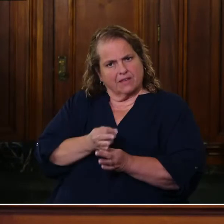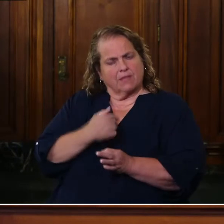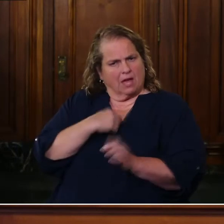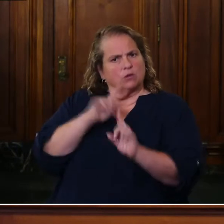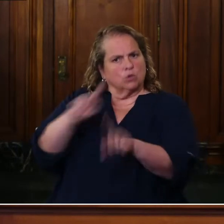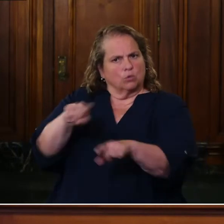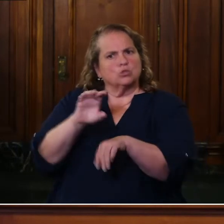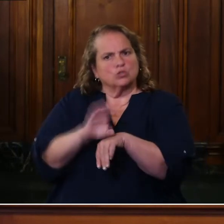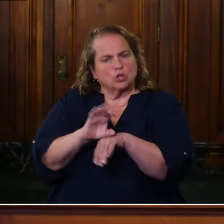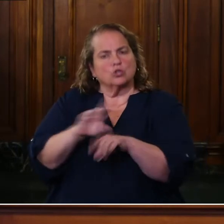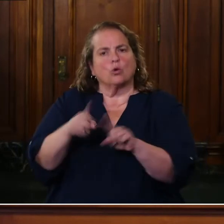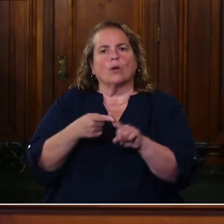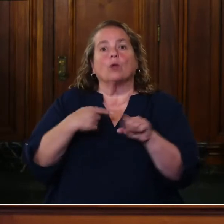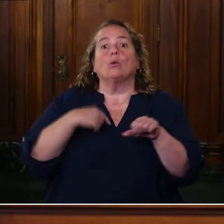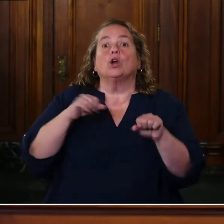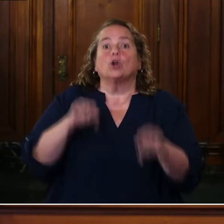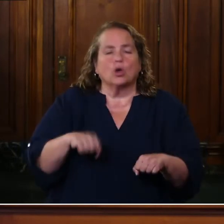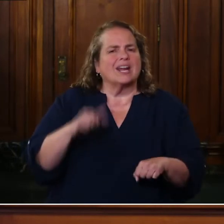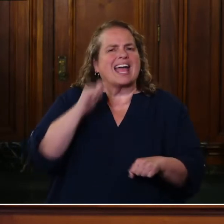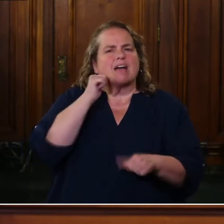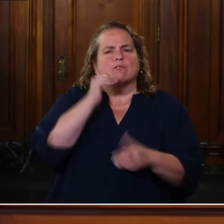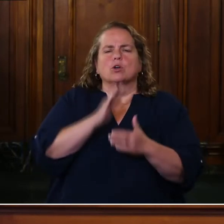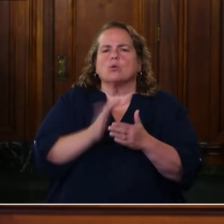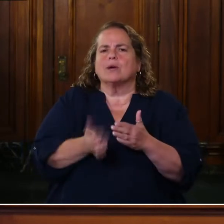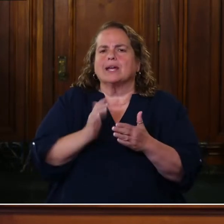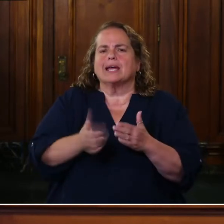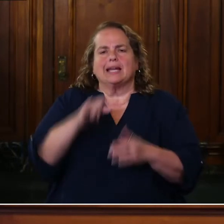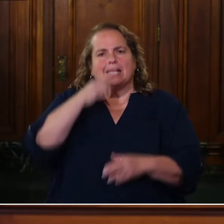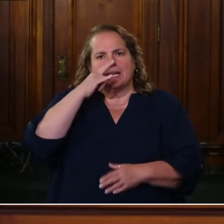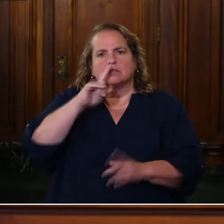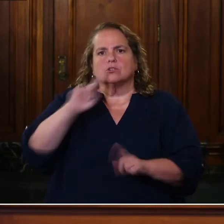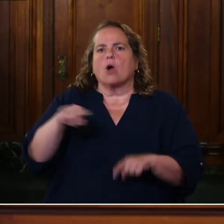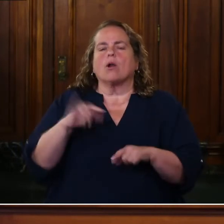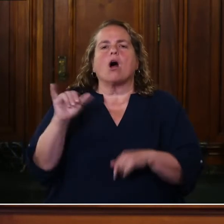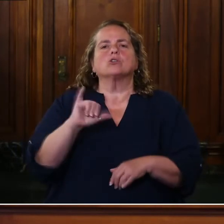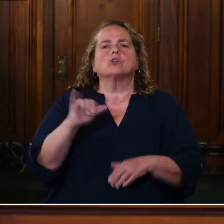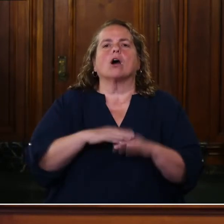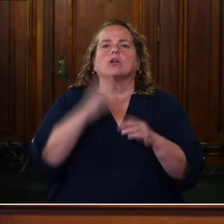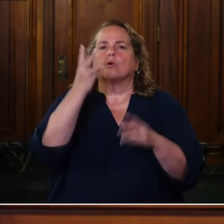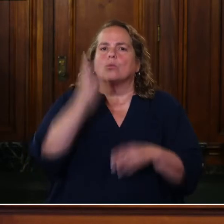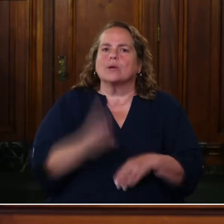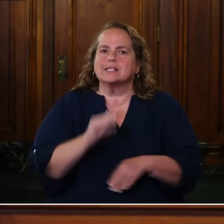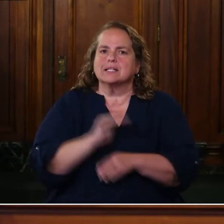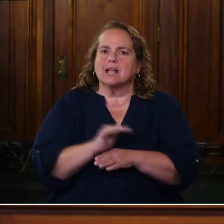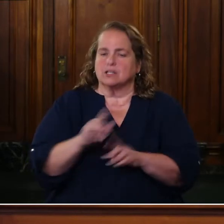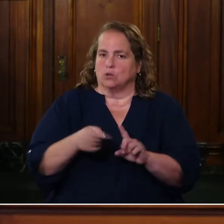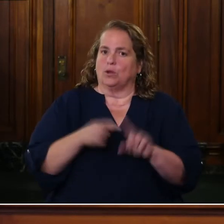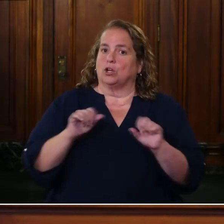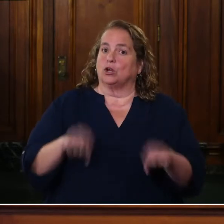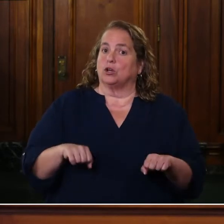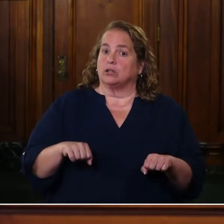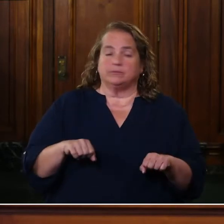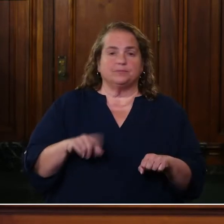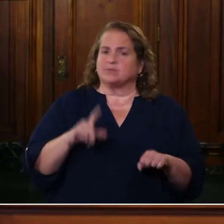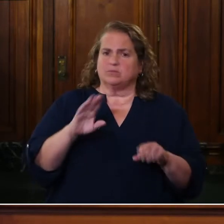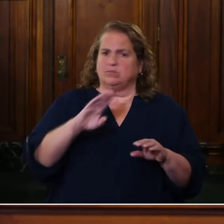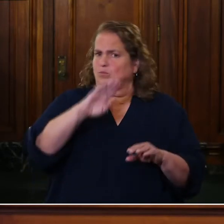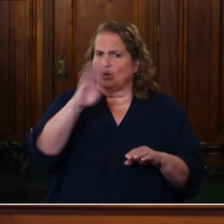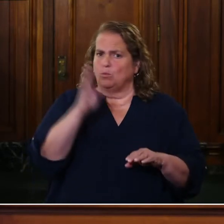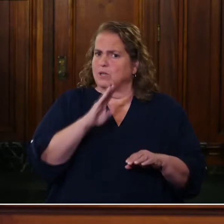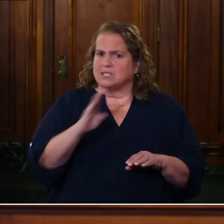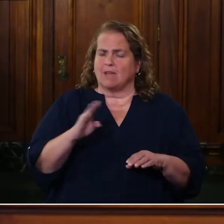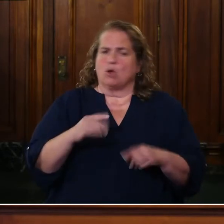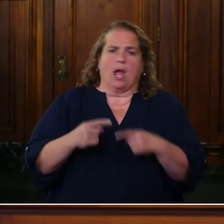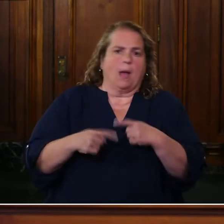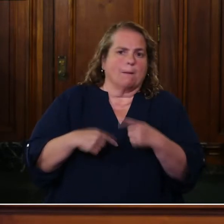church when we could every single weekend, and my kids are going on, on Wednesday nights. It was absolutely never about,